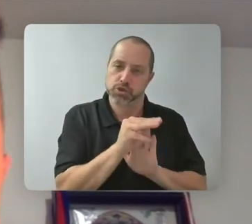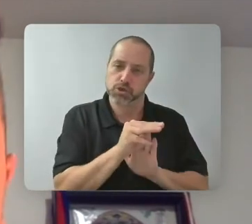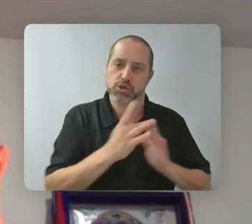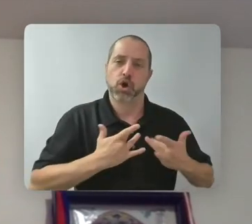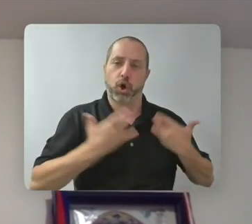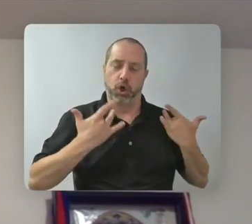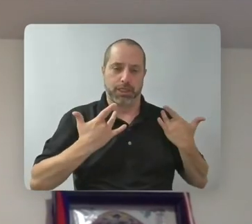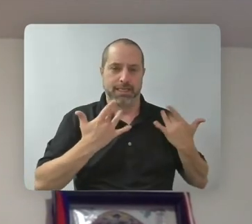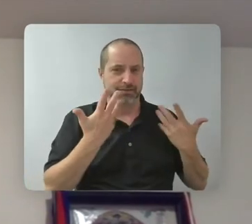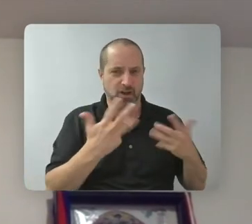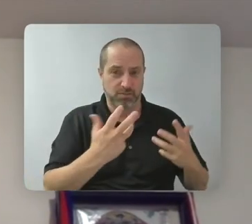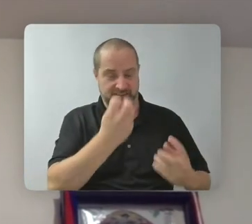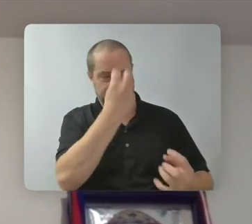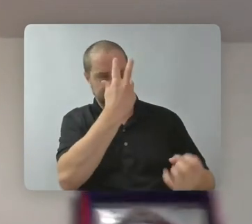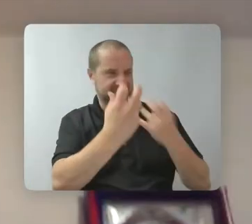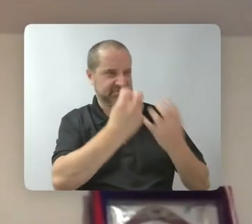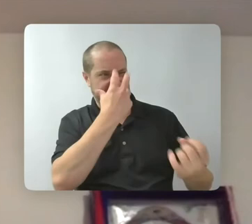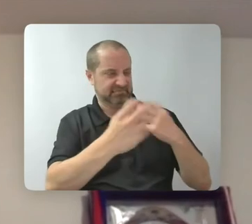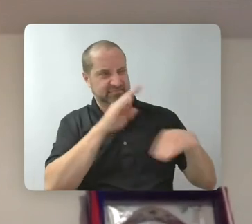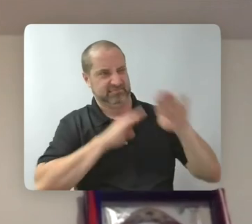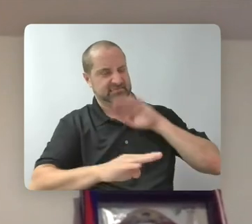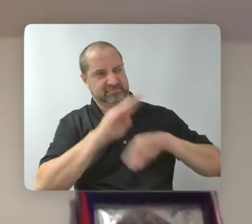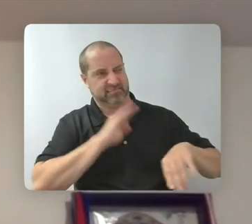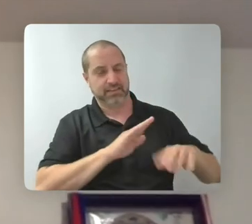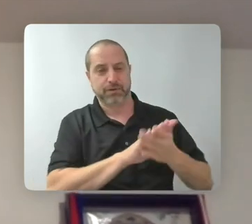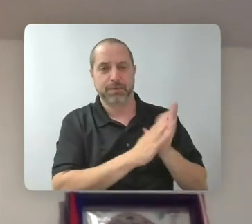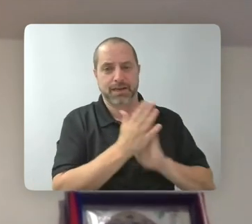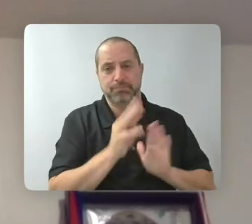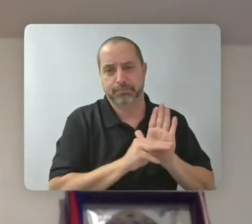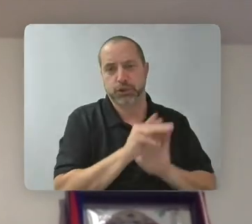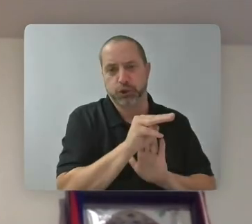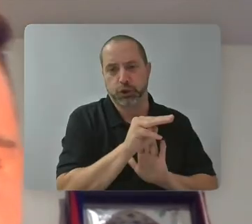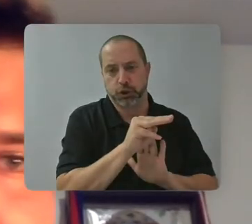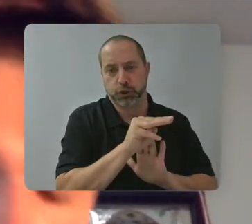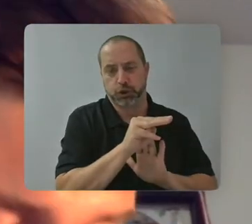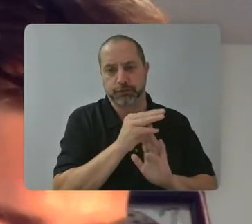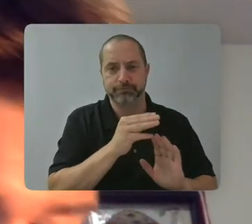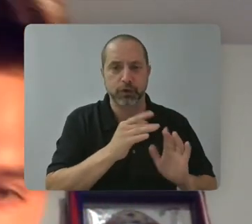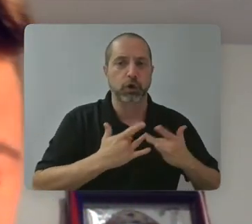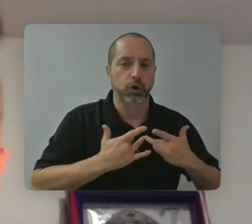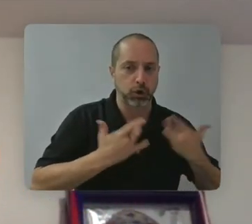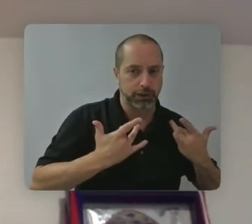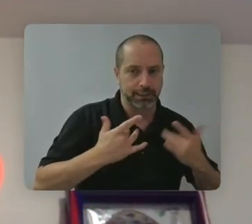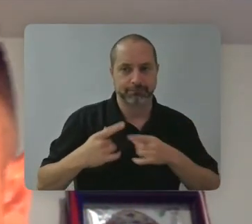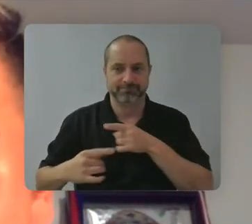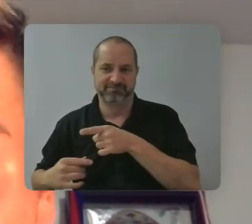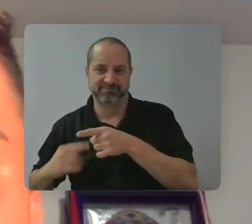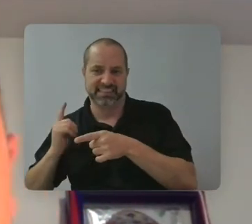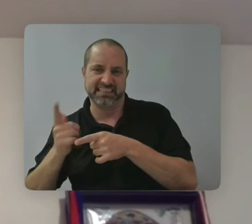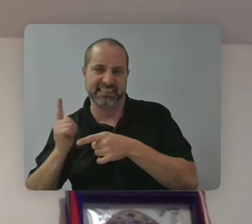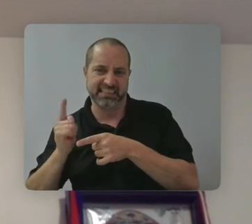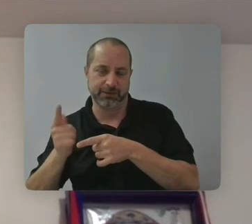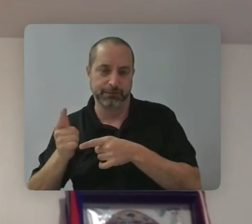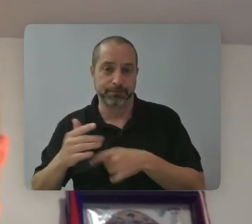at such a young age. And, you know, when I, when I was doing my program, um, what I didn't know,